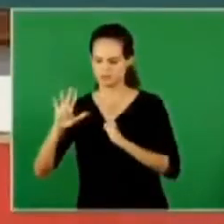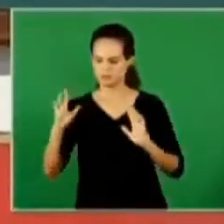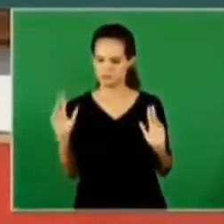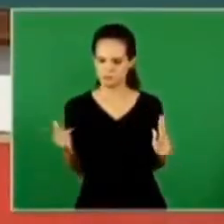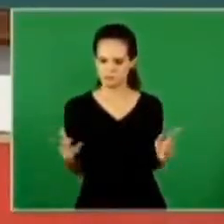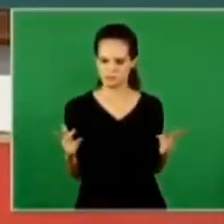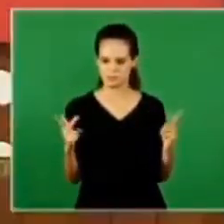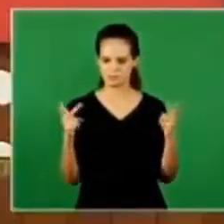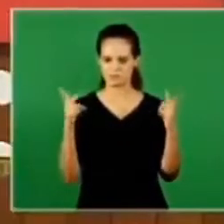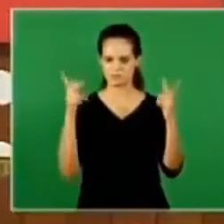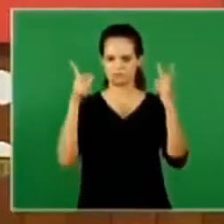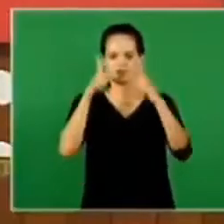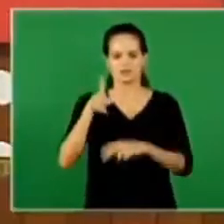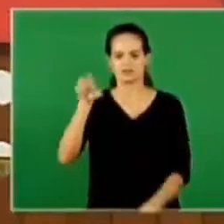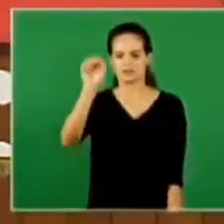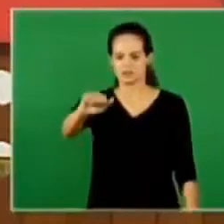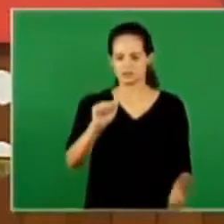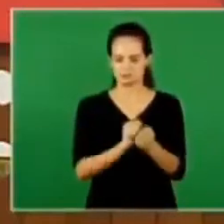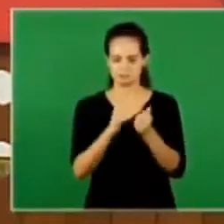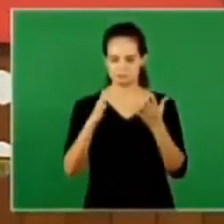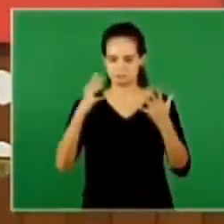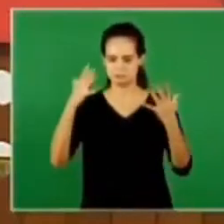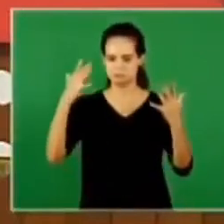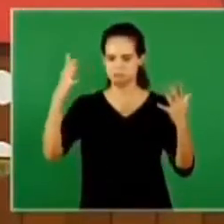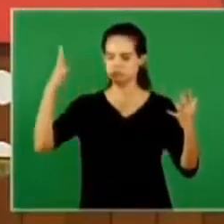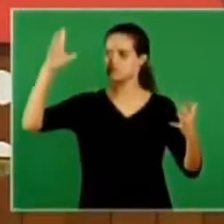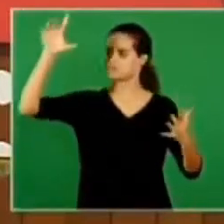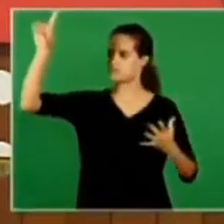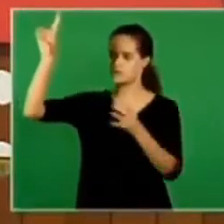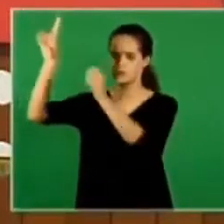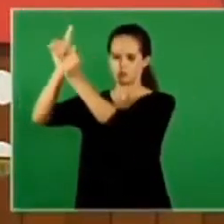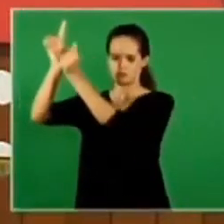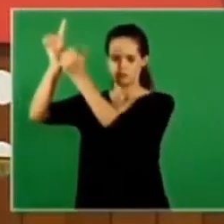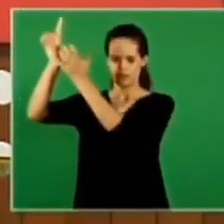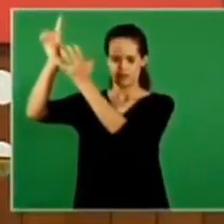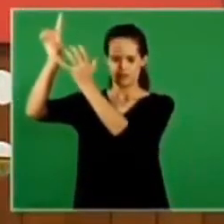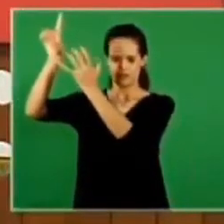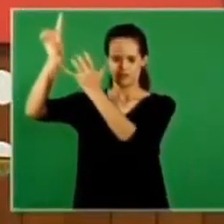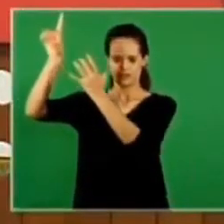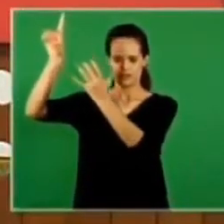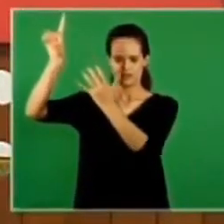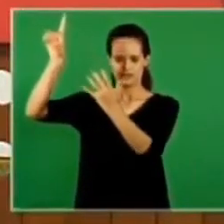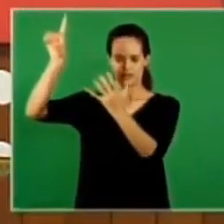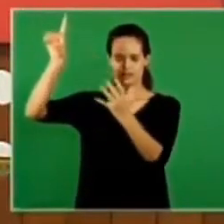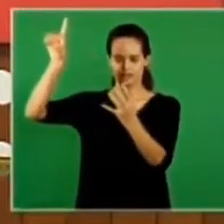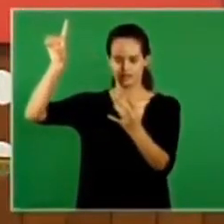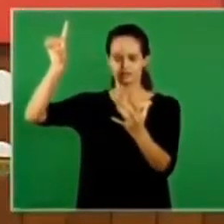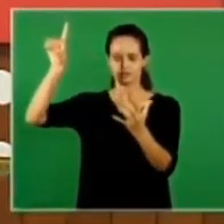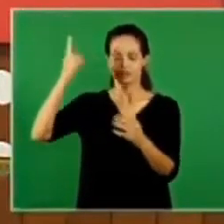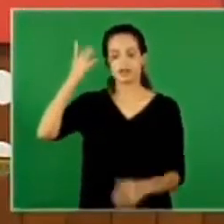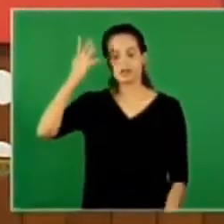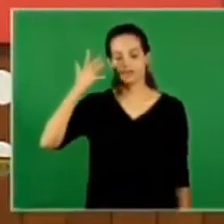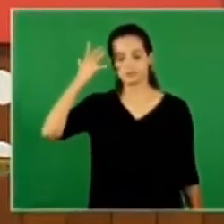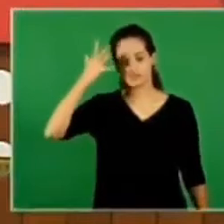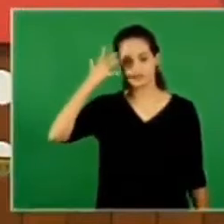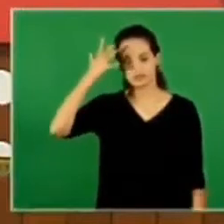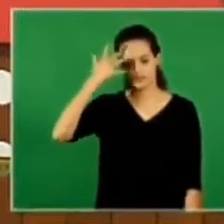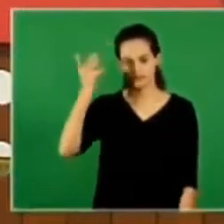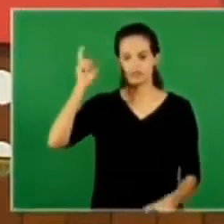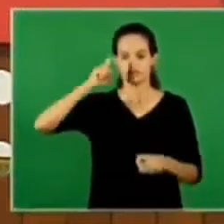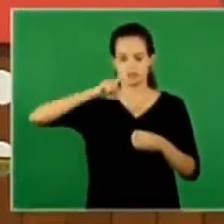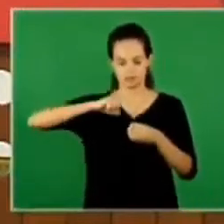unexpectedly in a victorious way in a glorious way this message of the coming of the lord jesus